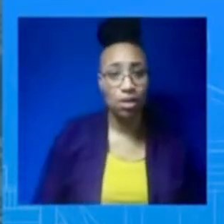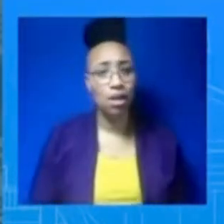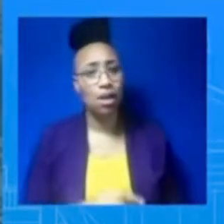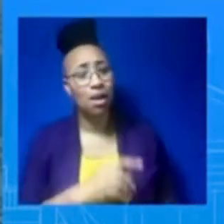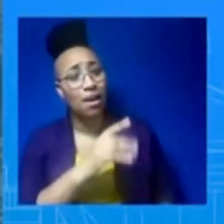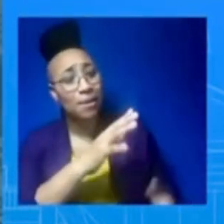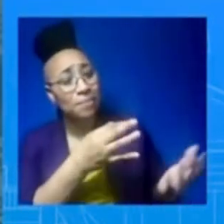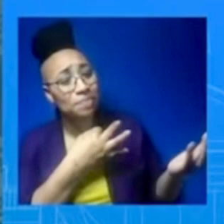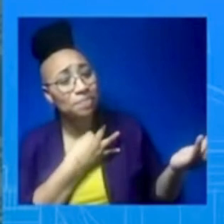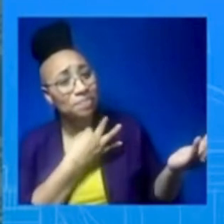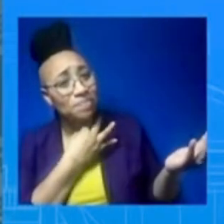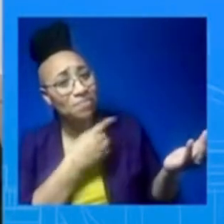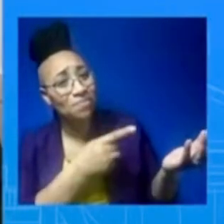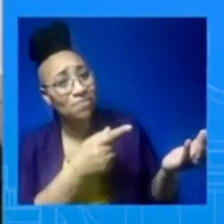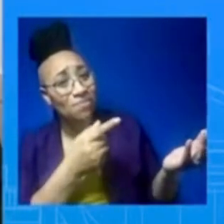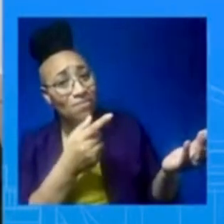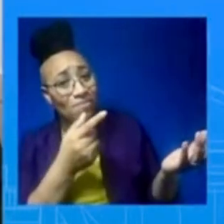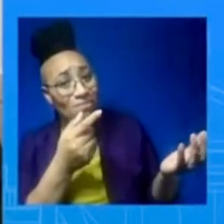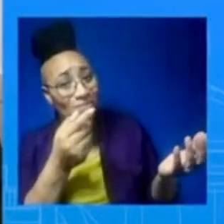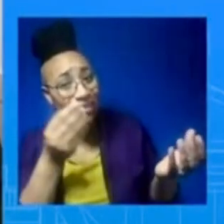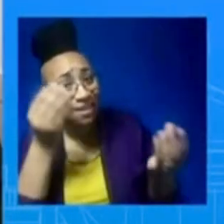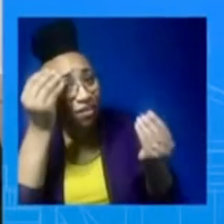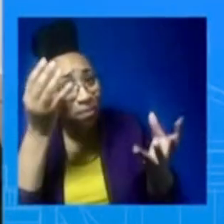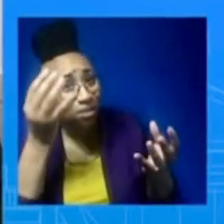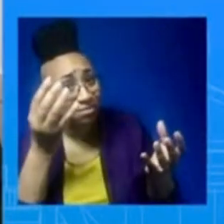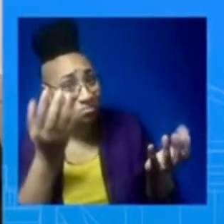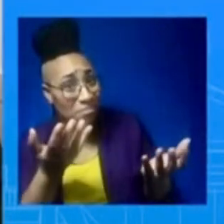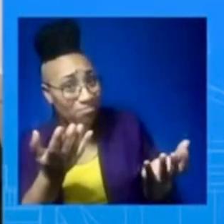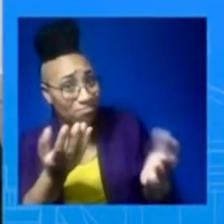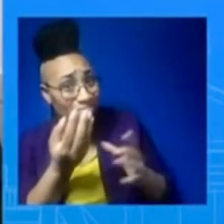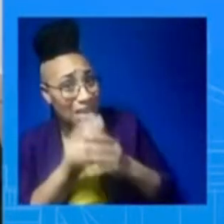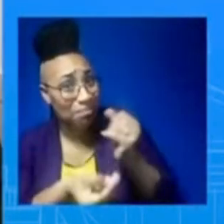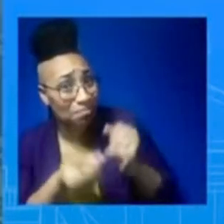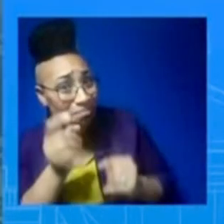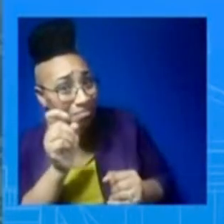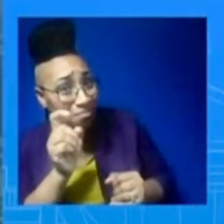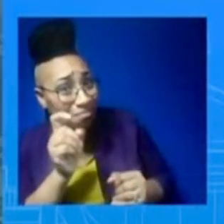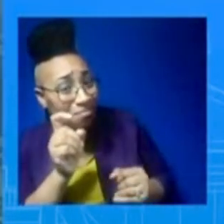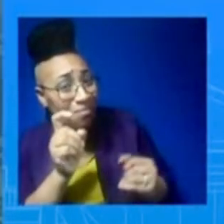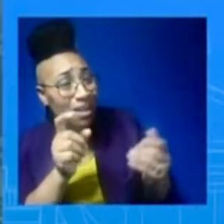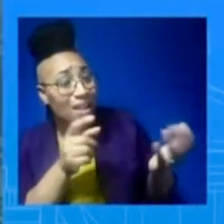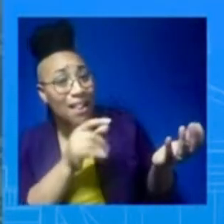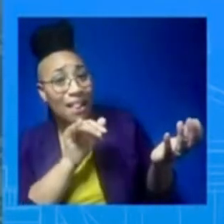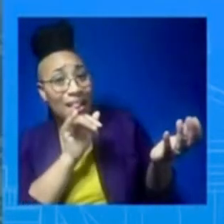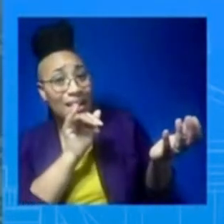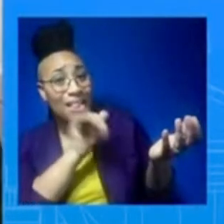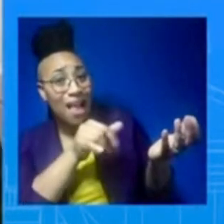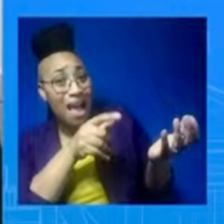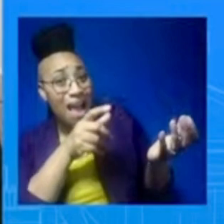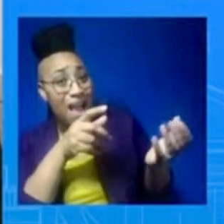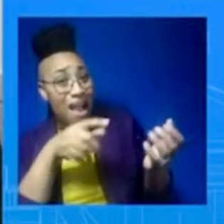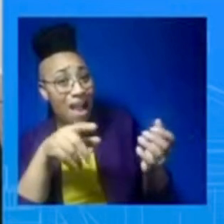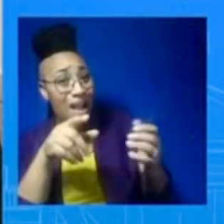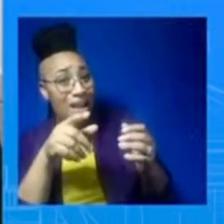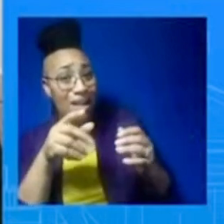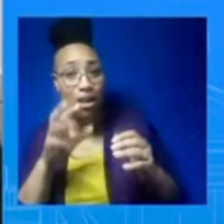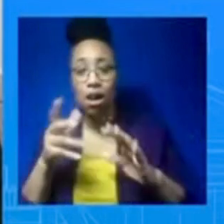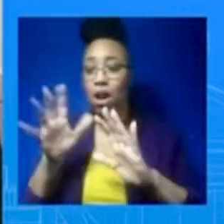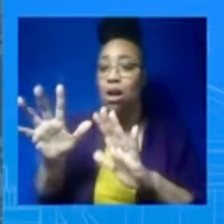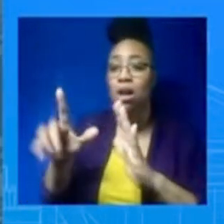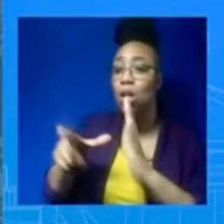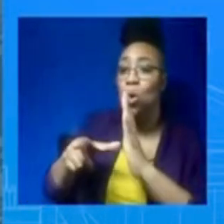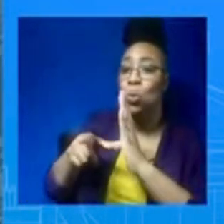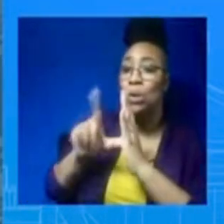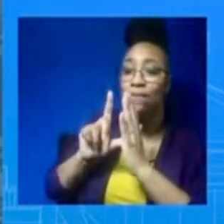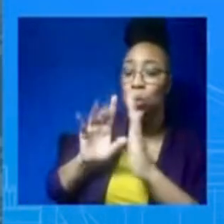domain awareness gap. Is assessed as part of this review that's taking place in some sort of So it's not a review. We're simply developing as of this effort. We are doing developing new policy